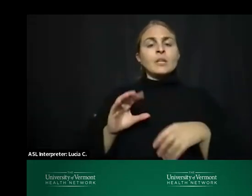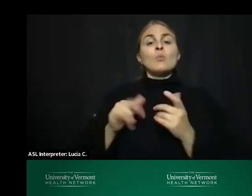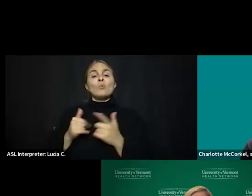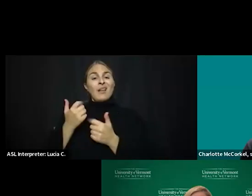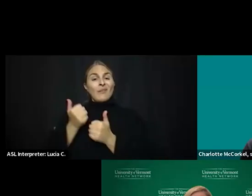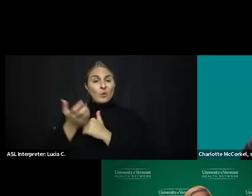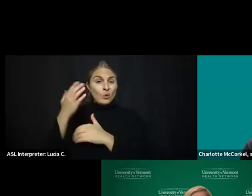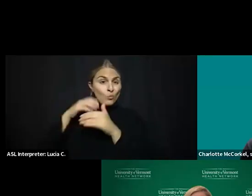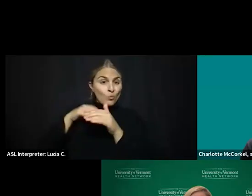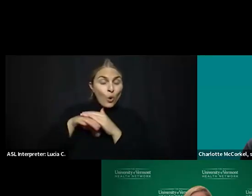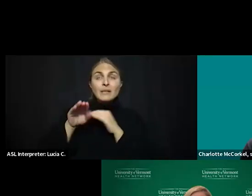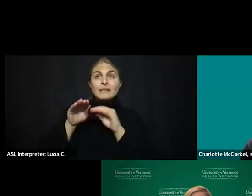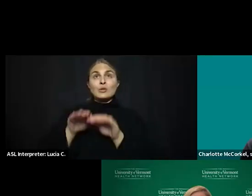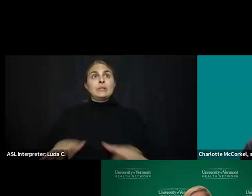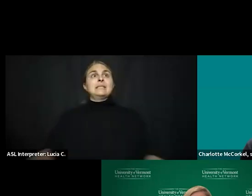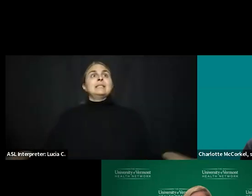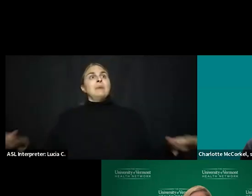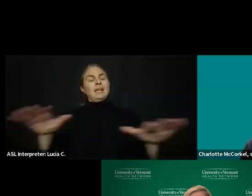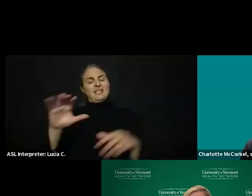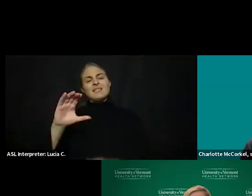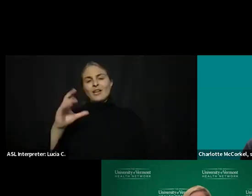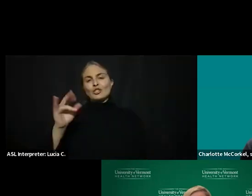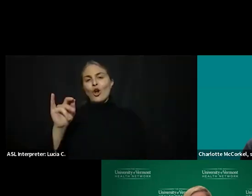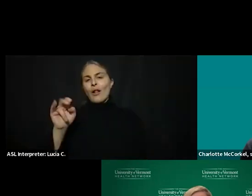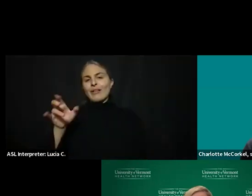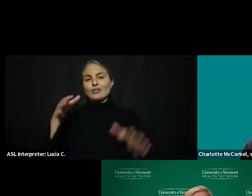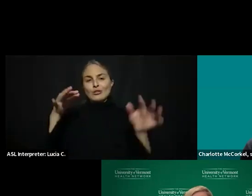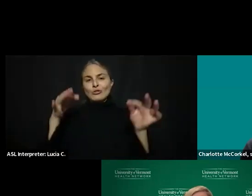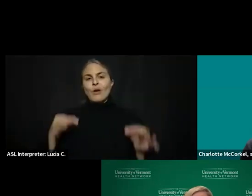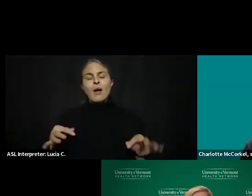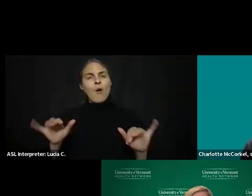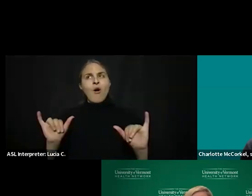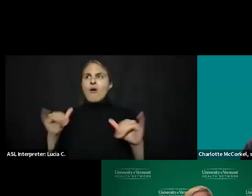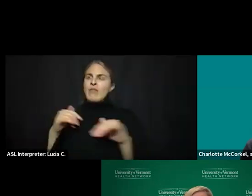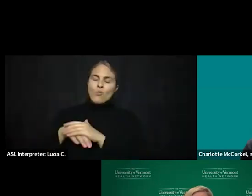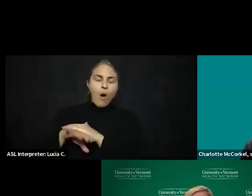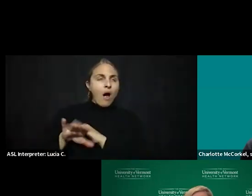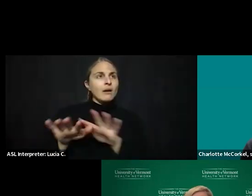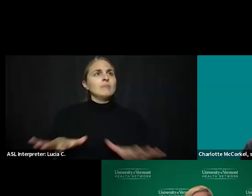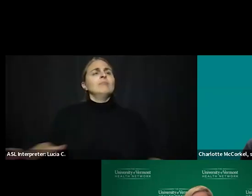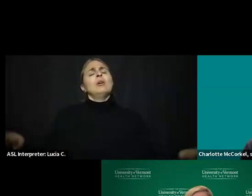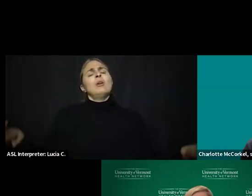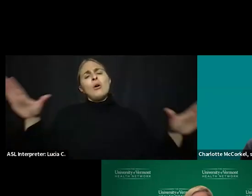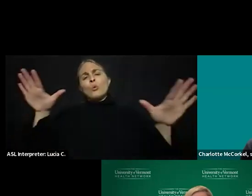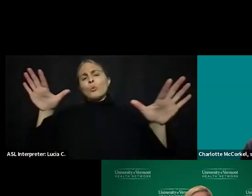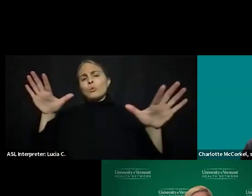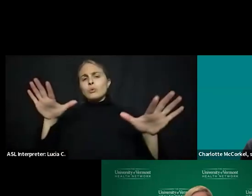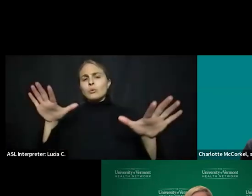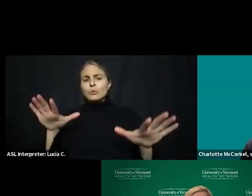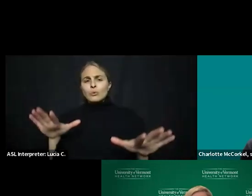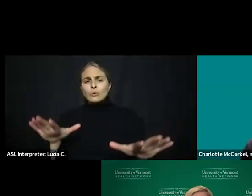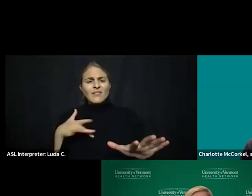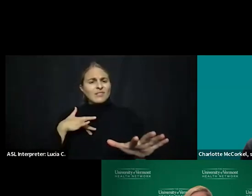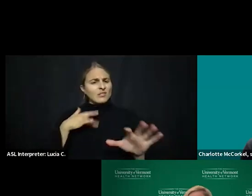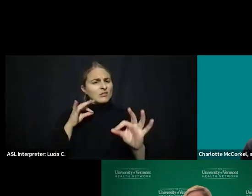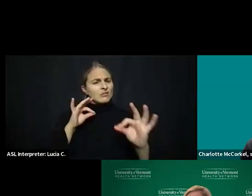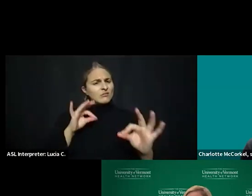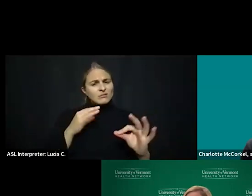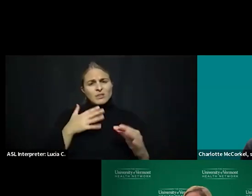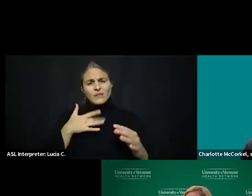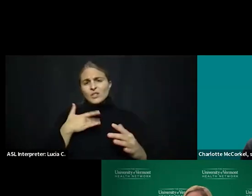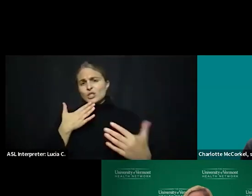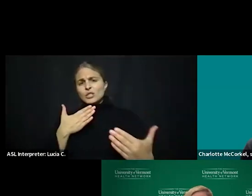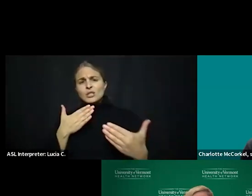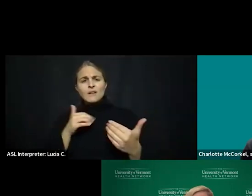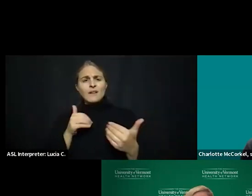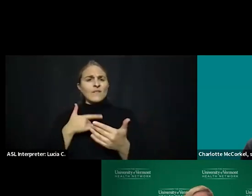walked into the space that charlotte described they have made a comment about how soothing and comforting it is and how the staff will